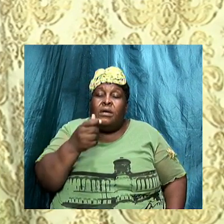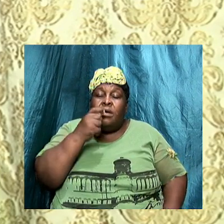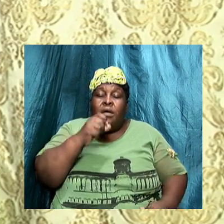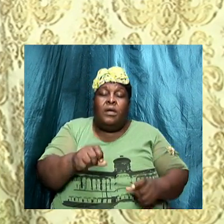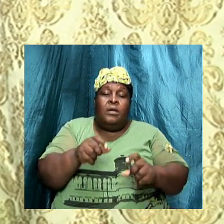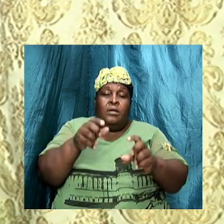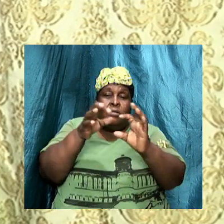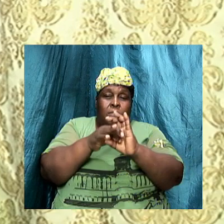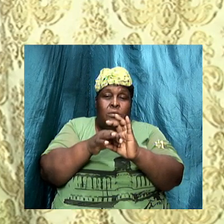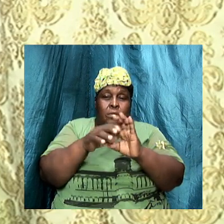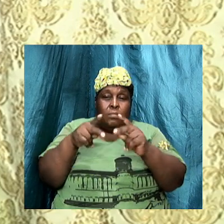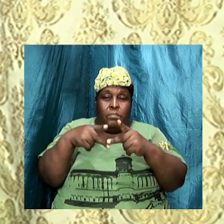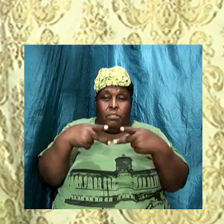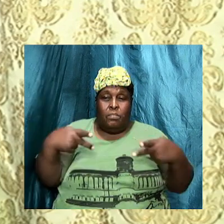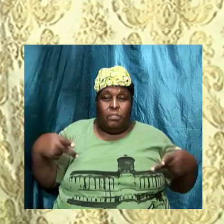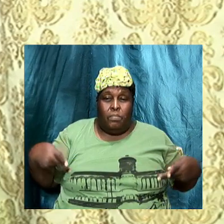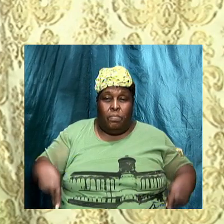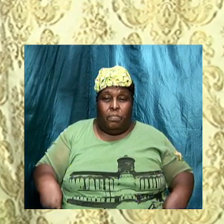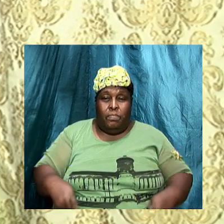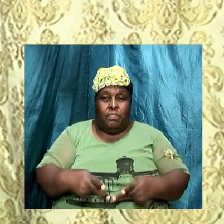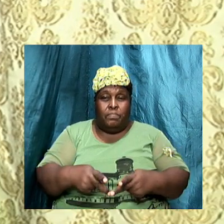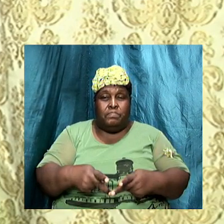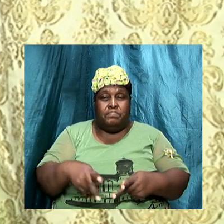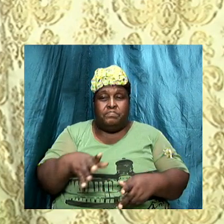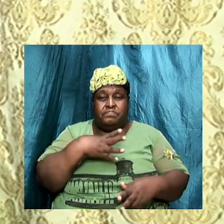of the Pharisees and Sadducees